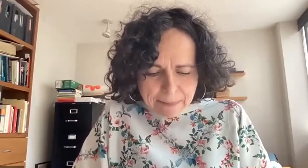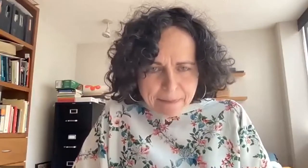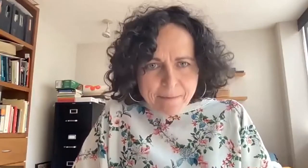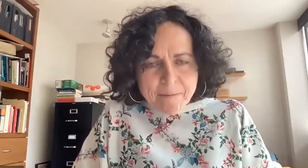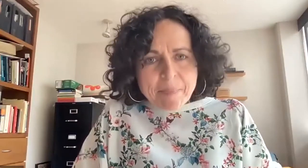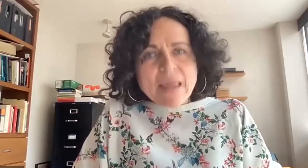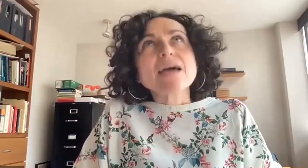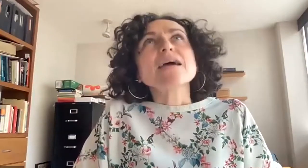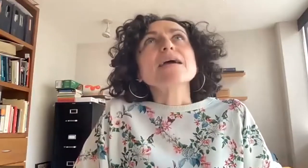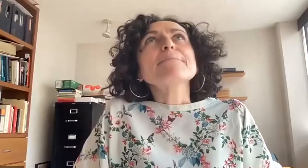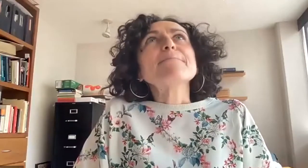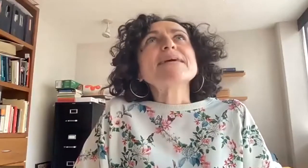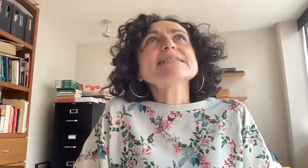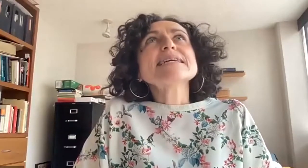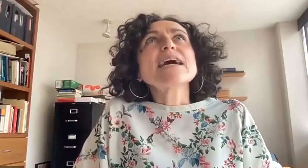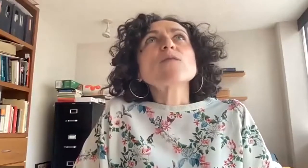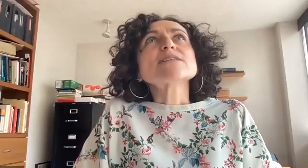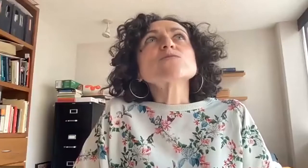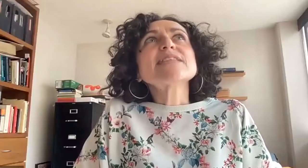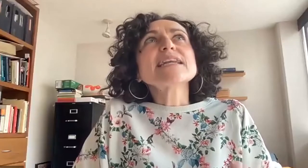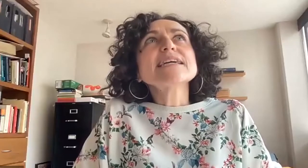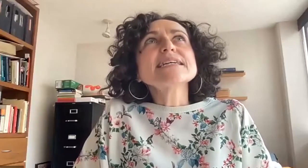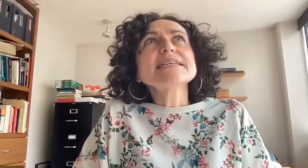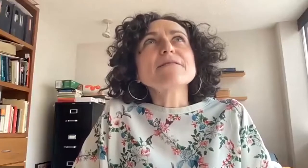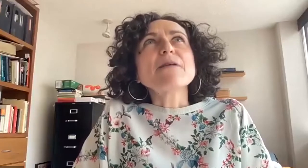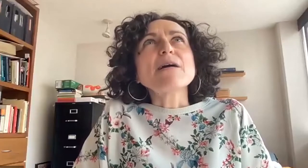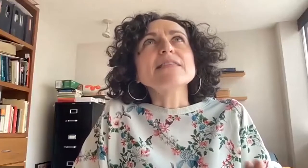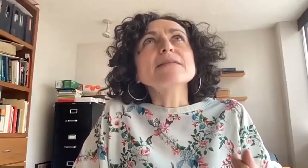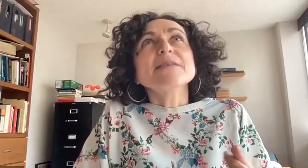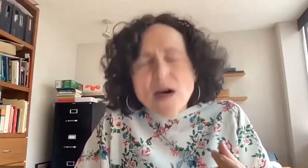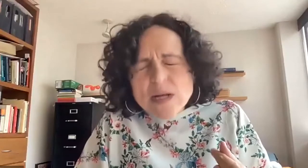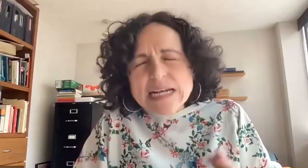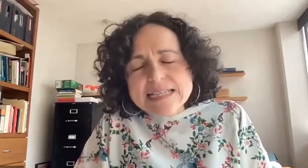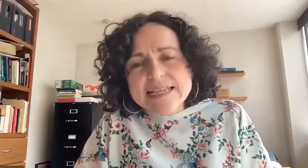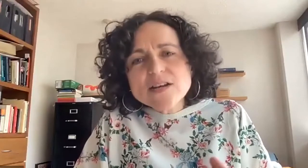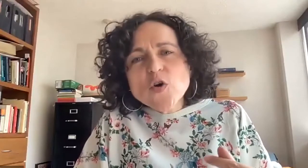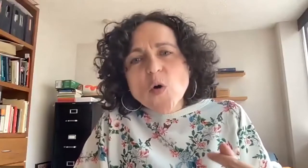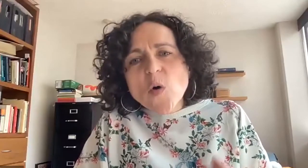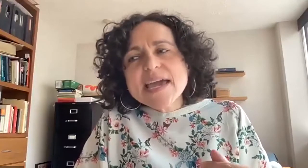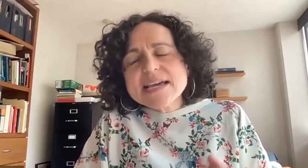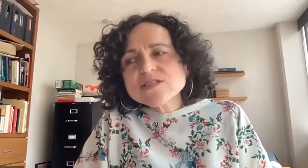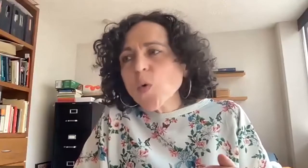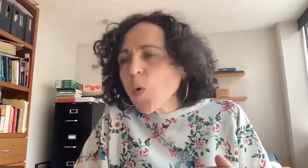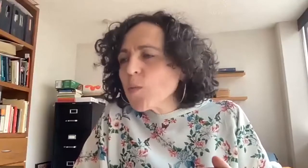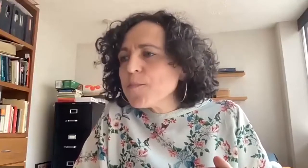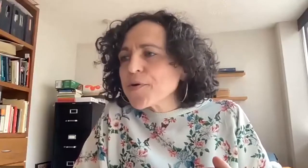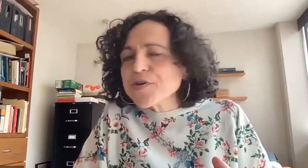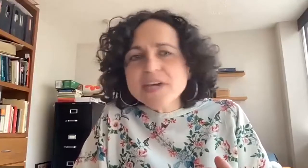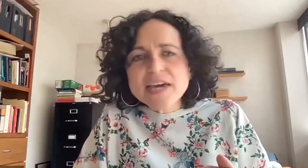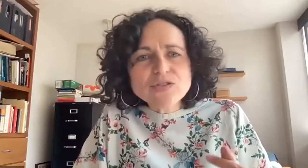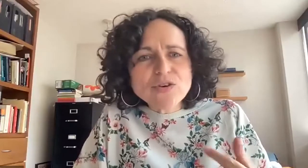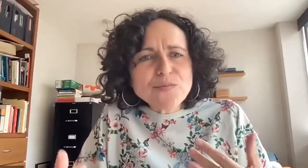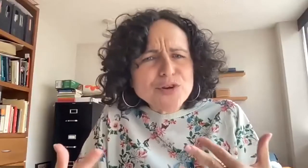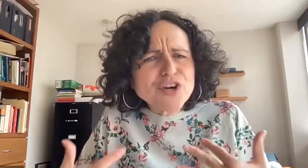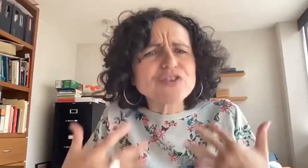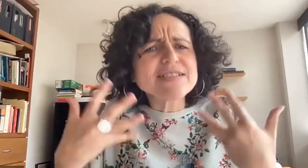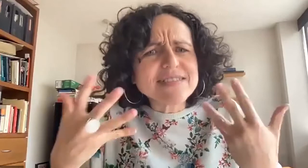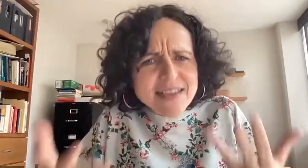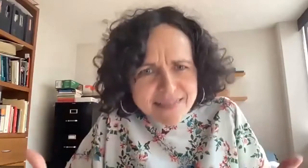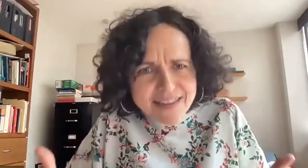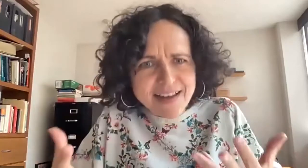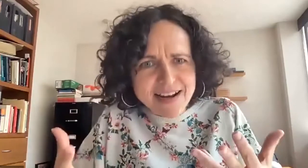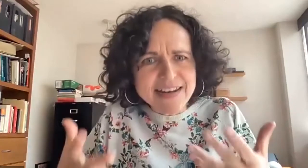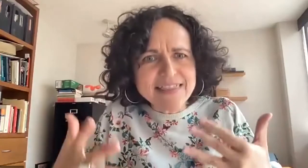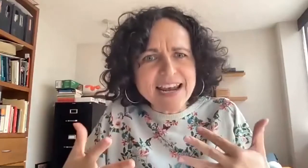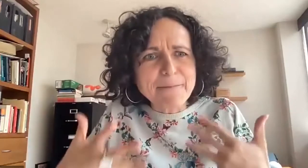individualization. So when we talk about these techniques,